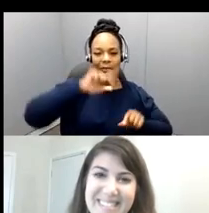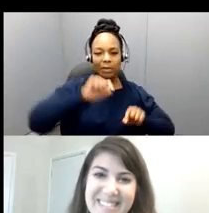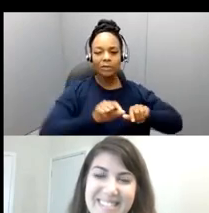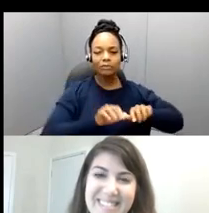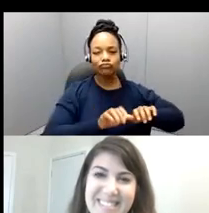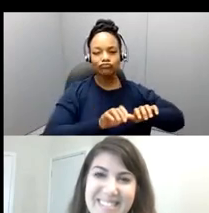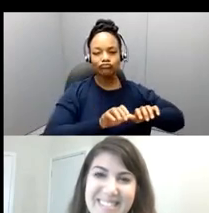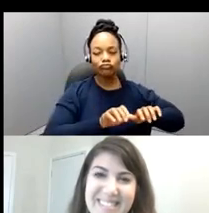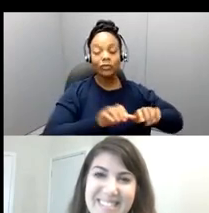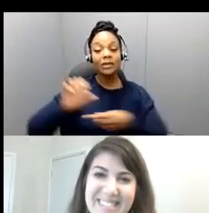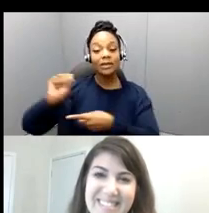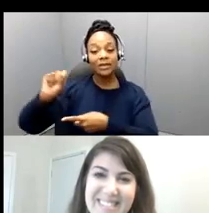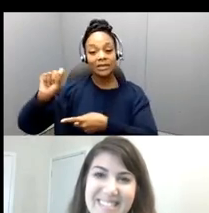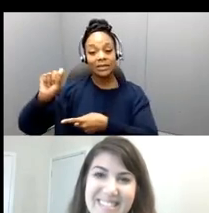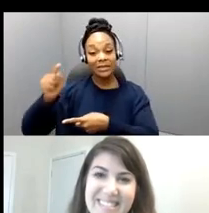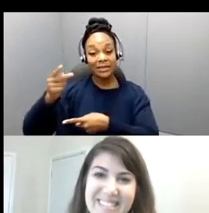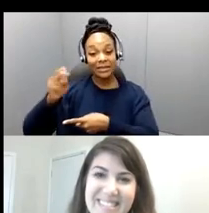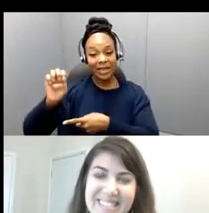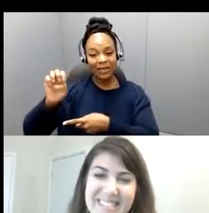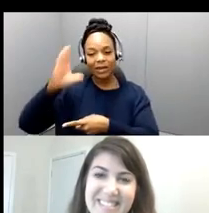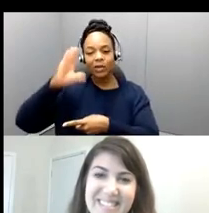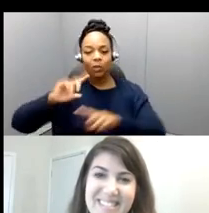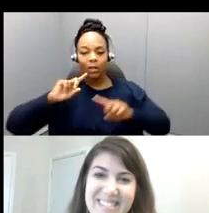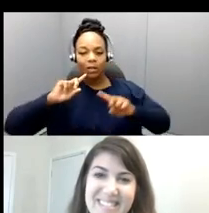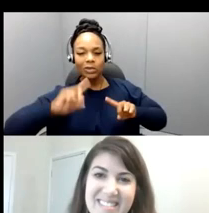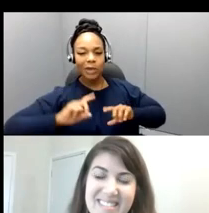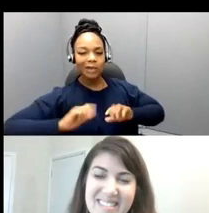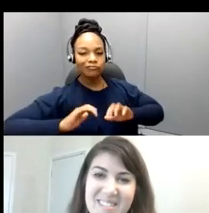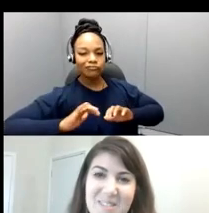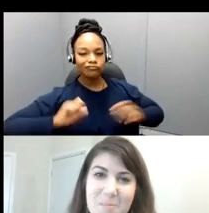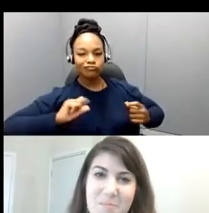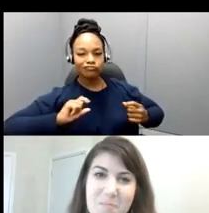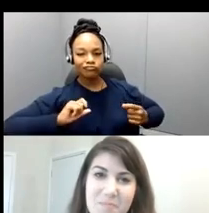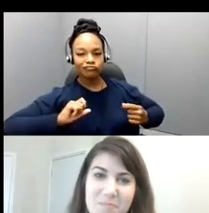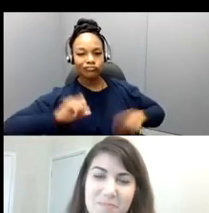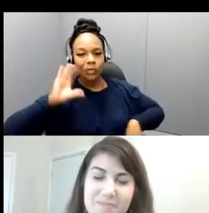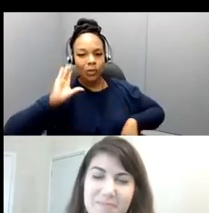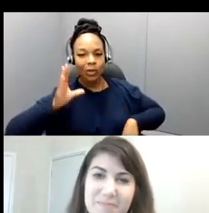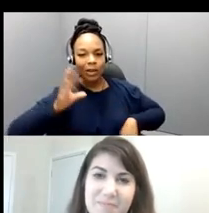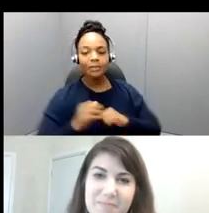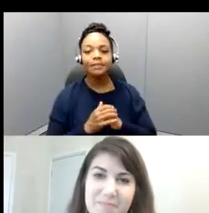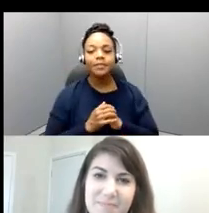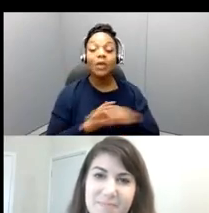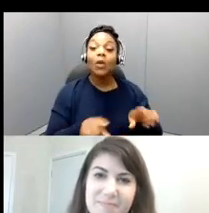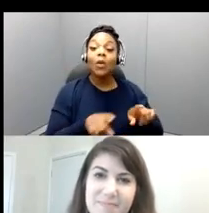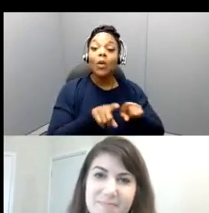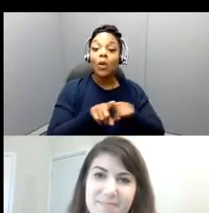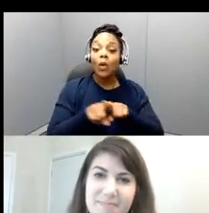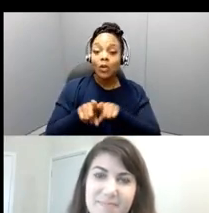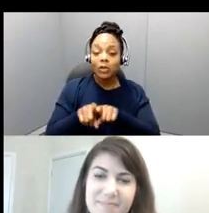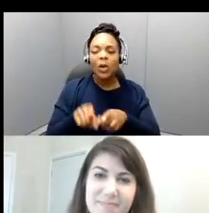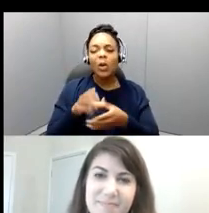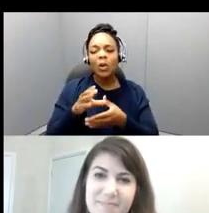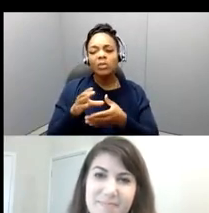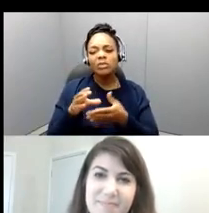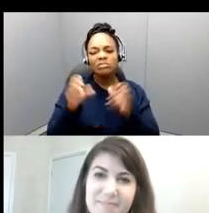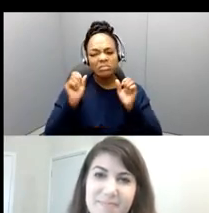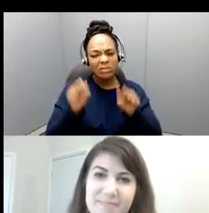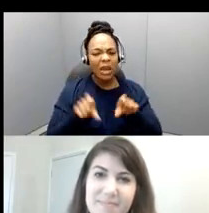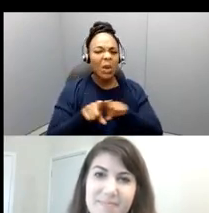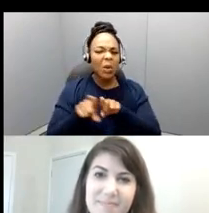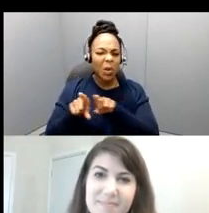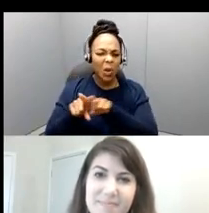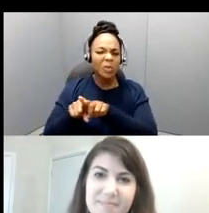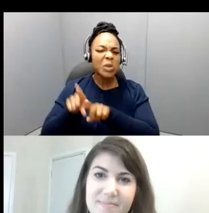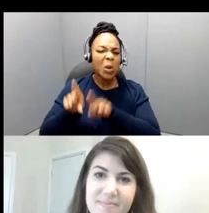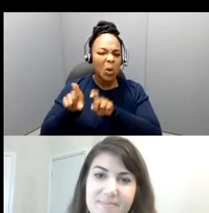box. We will also have some questions, comments that will come into chat. But given that we have so many people on